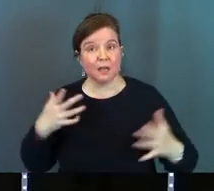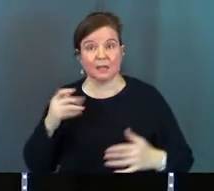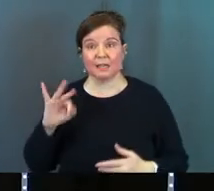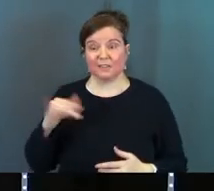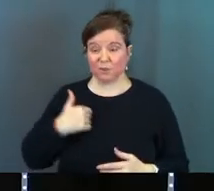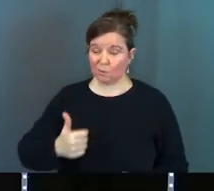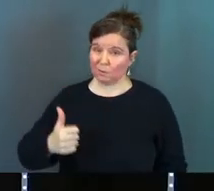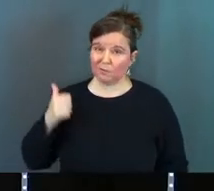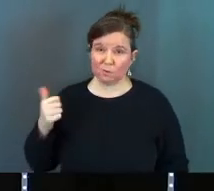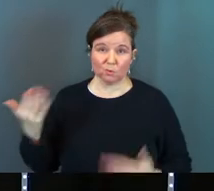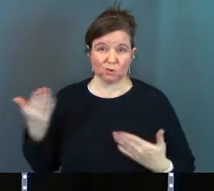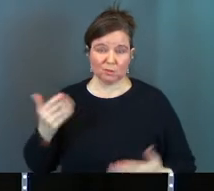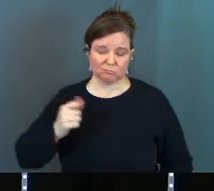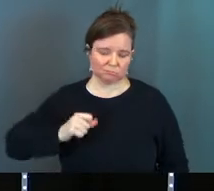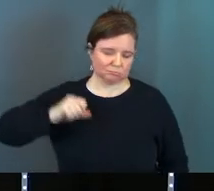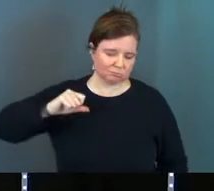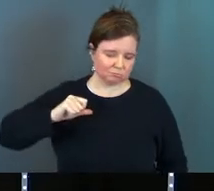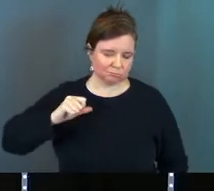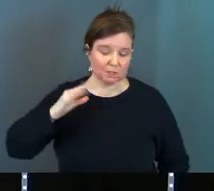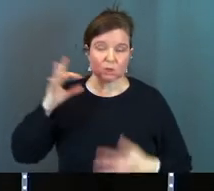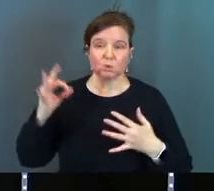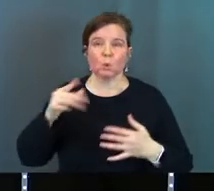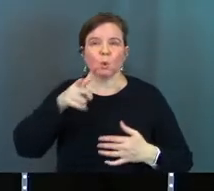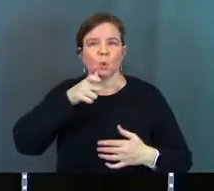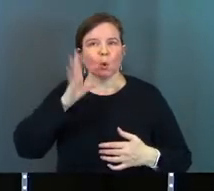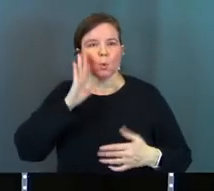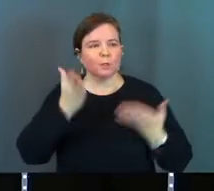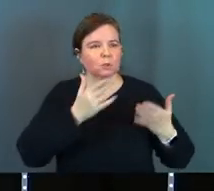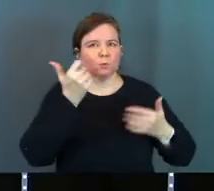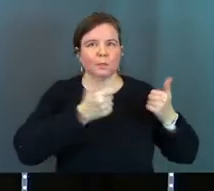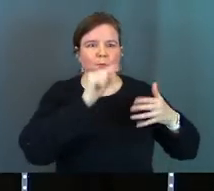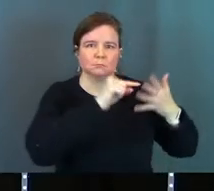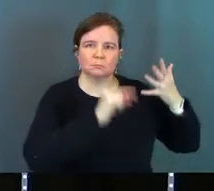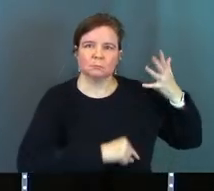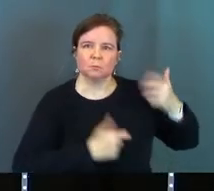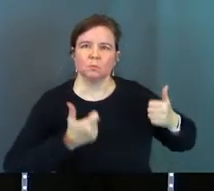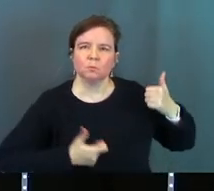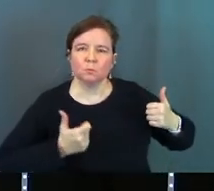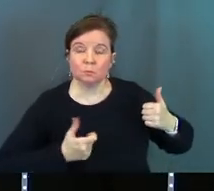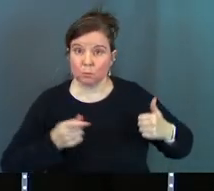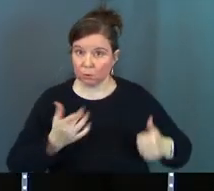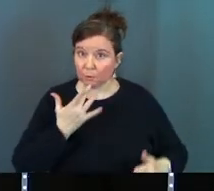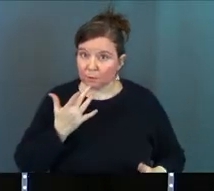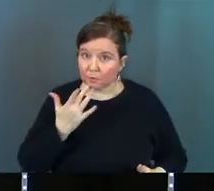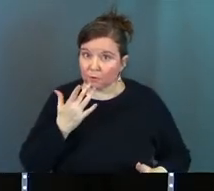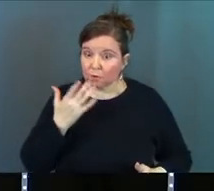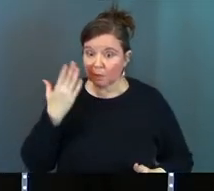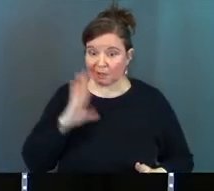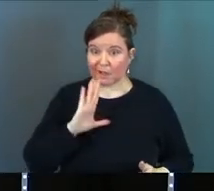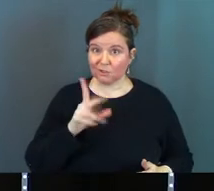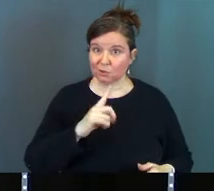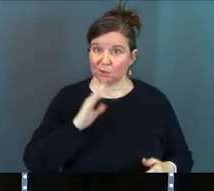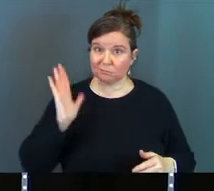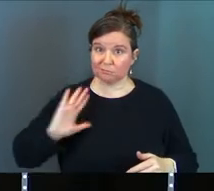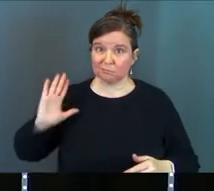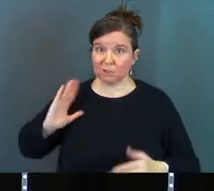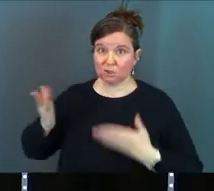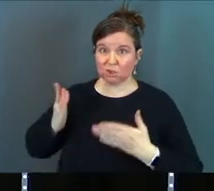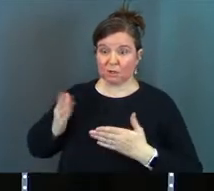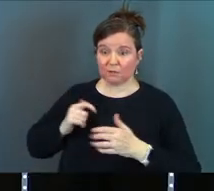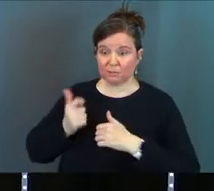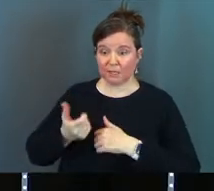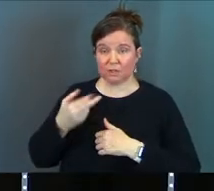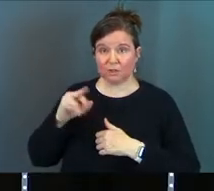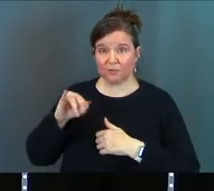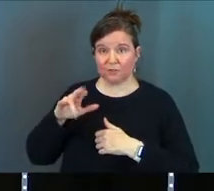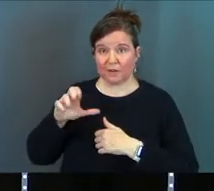But if you refuse to serve the Lord, then choose today whom you will serve. Would you prefer the gods your ancestors served beyond